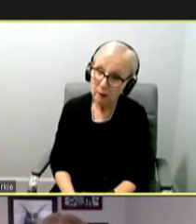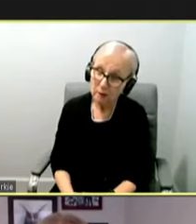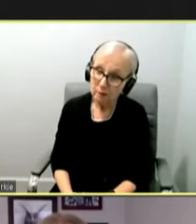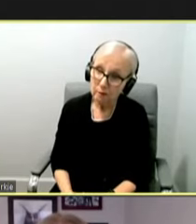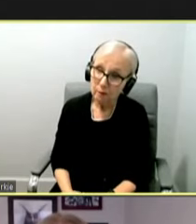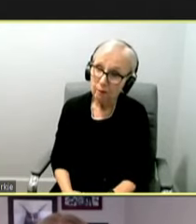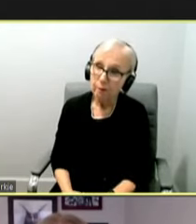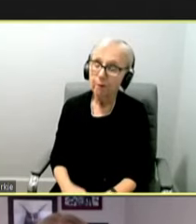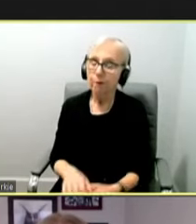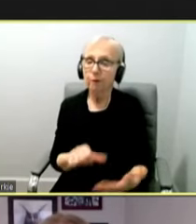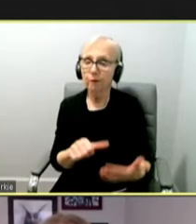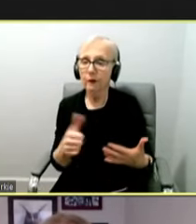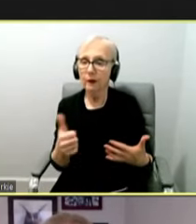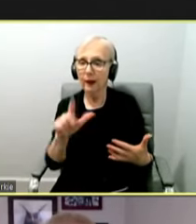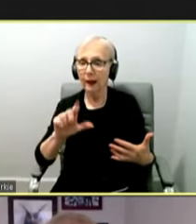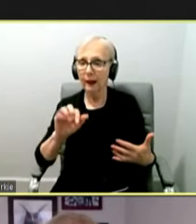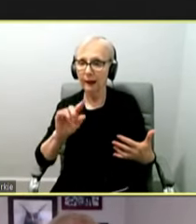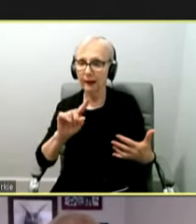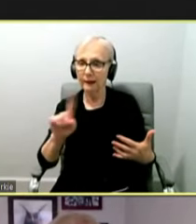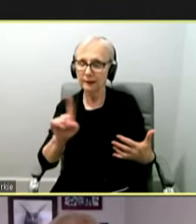All right, let's go over to Liz.